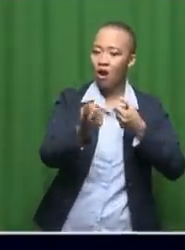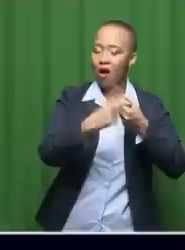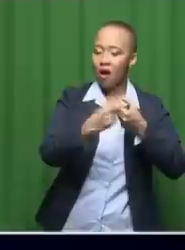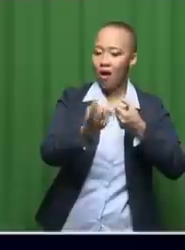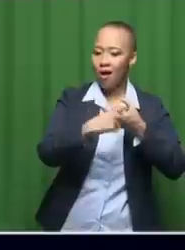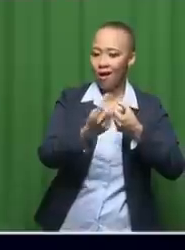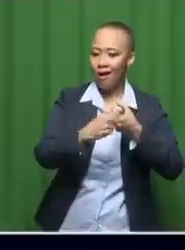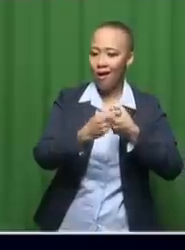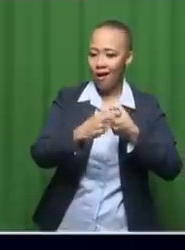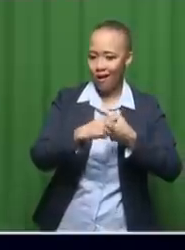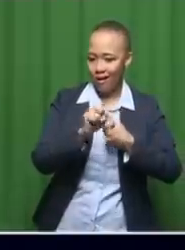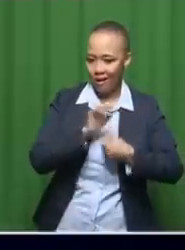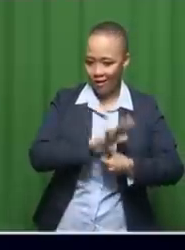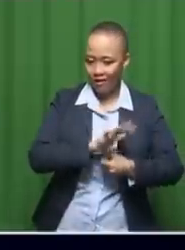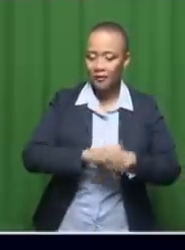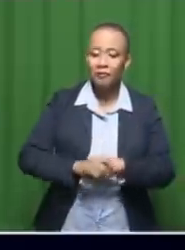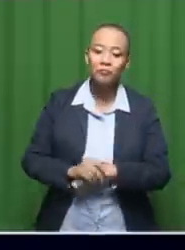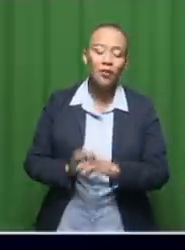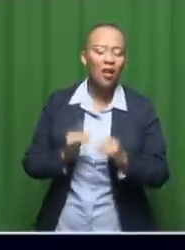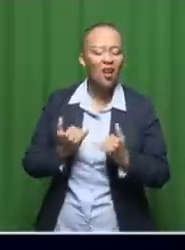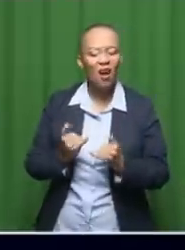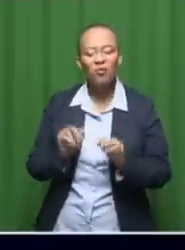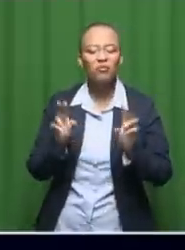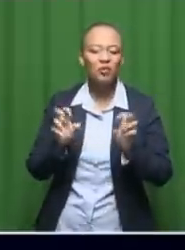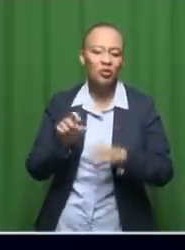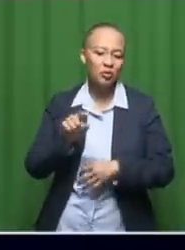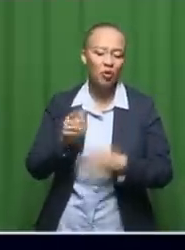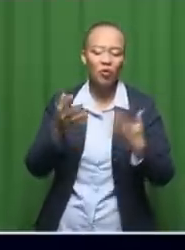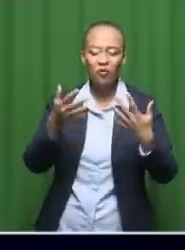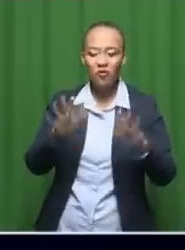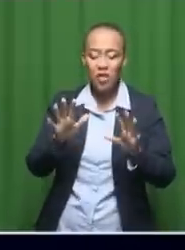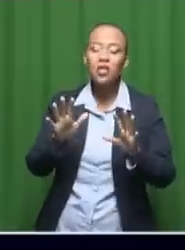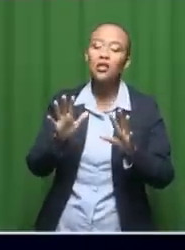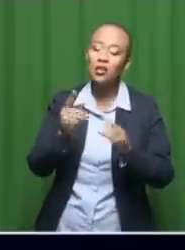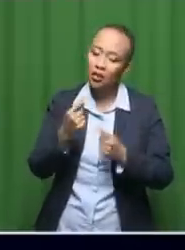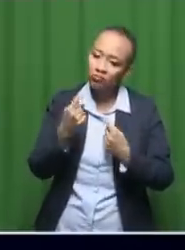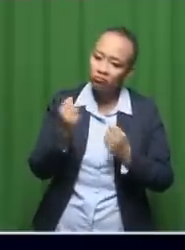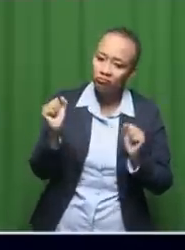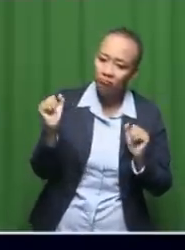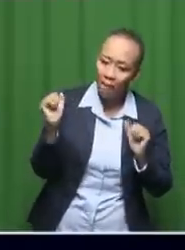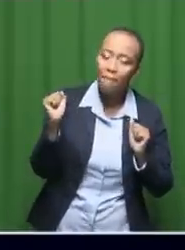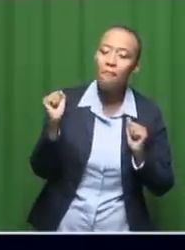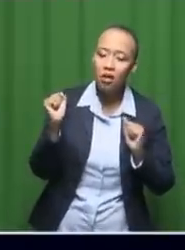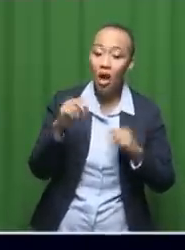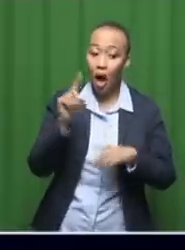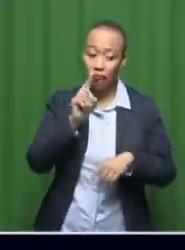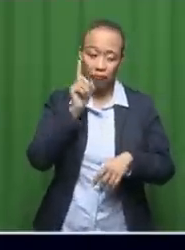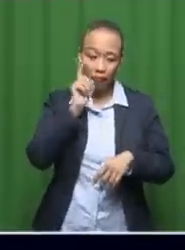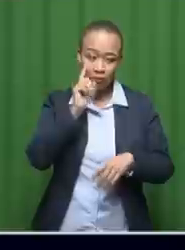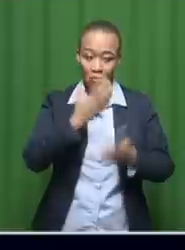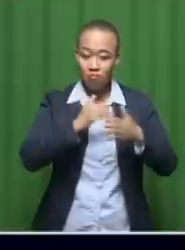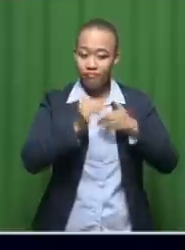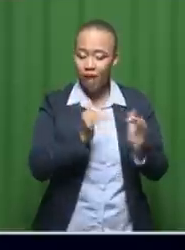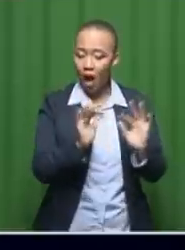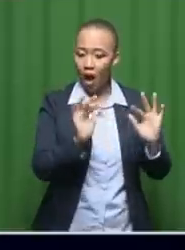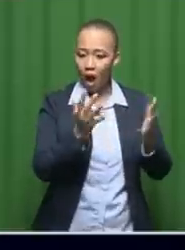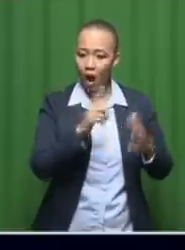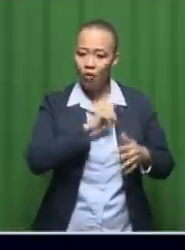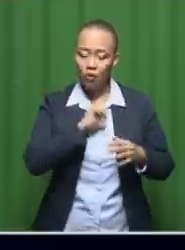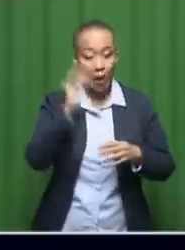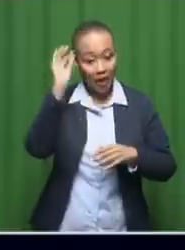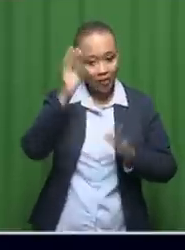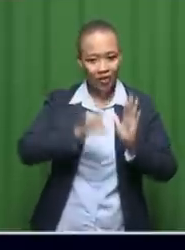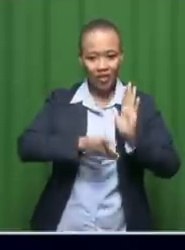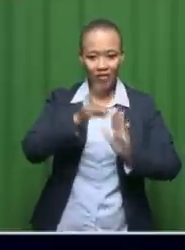the BRICS block. So that one is one that we did say we'll keep an eye on because those are interesting developments. But those are your